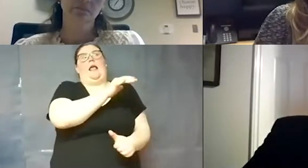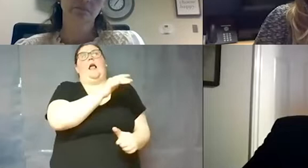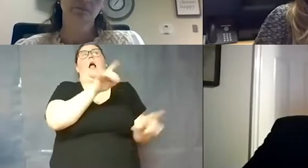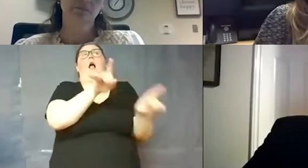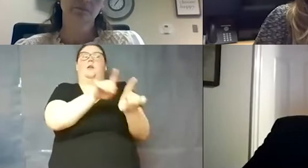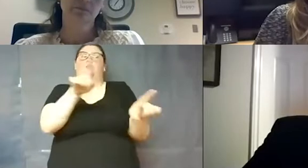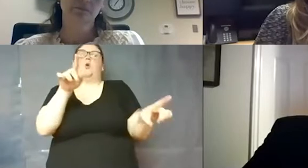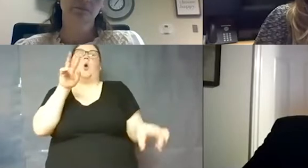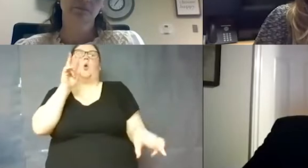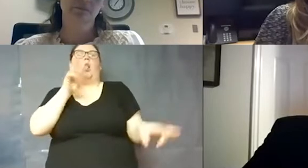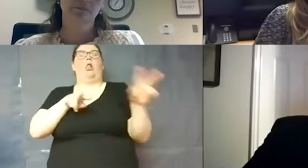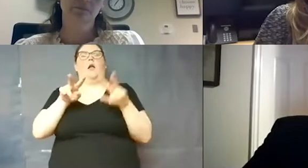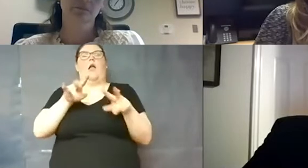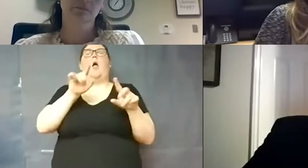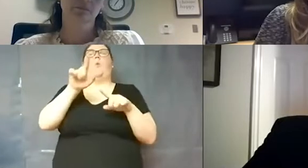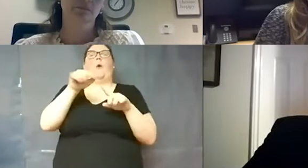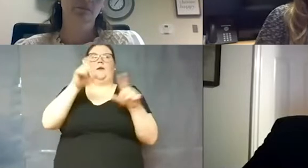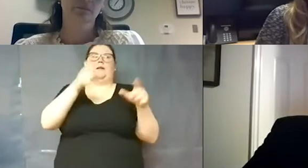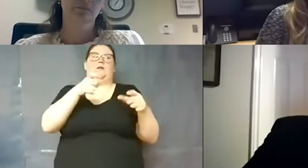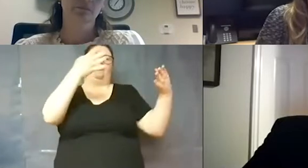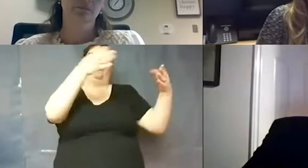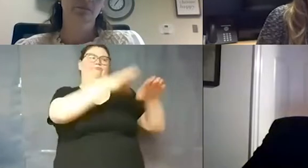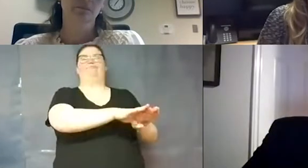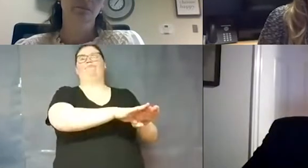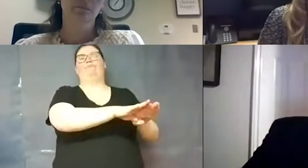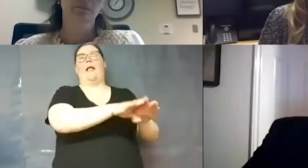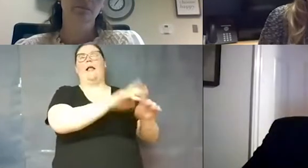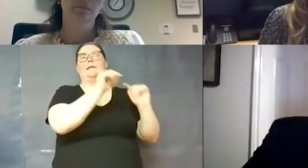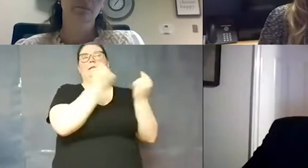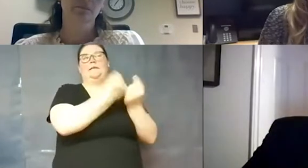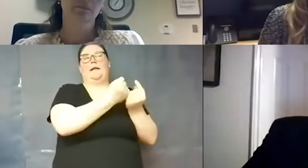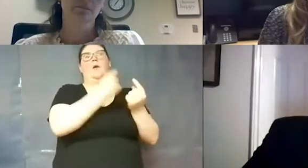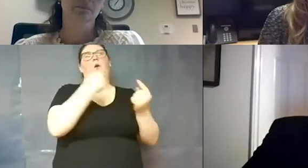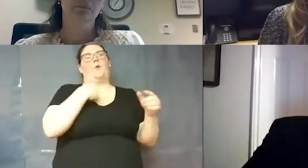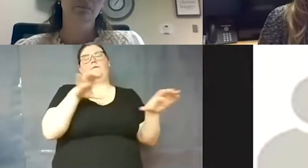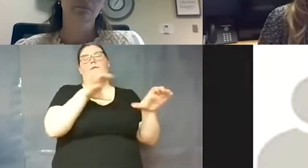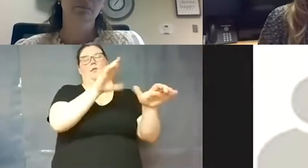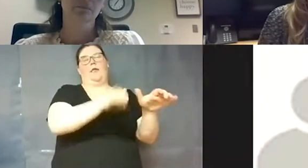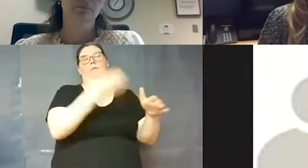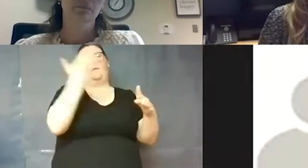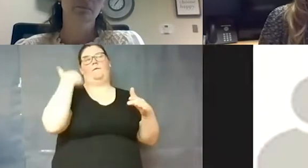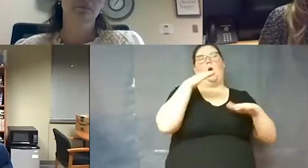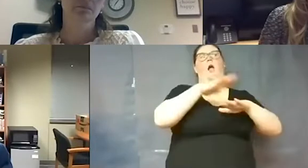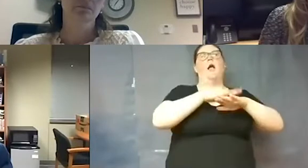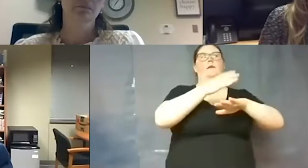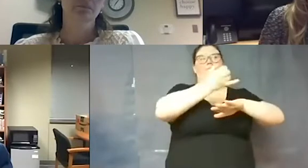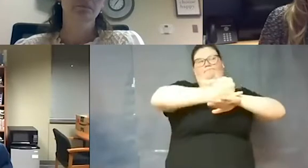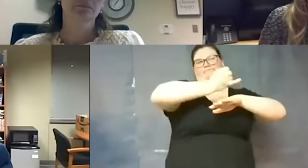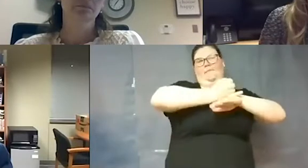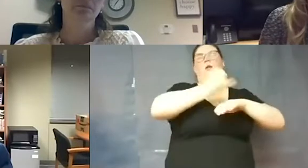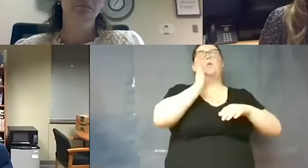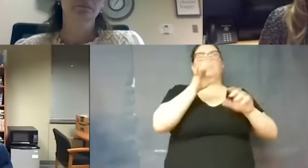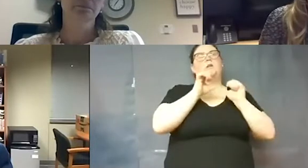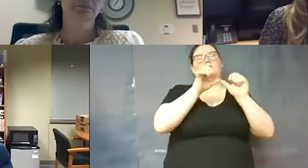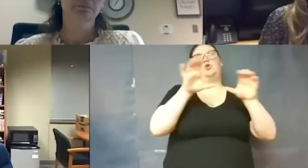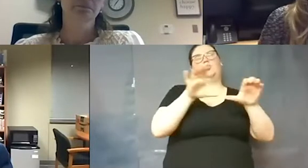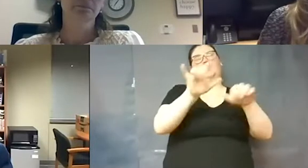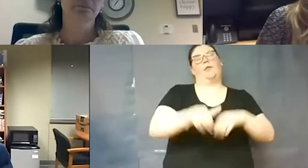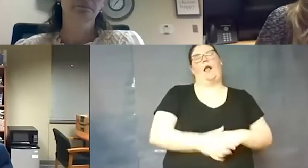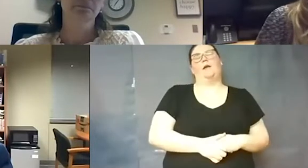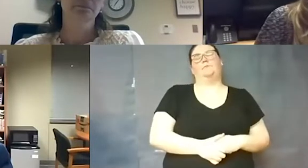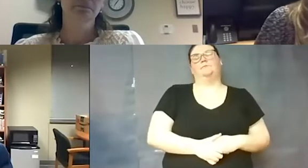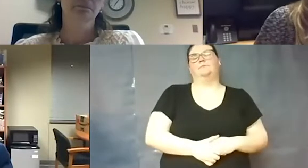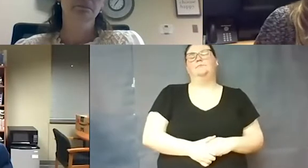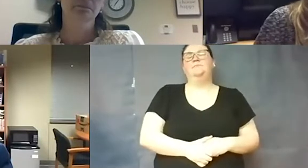when we do need to shut down a team and we've done that before on some of our campuses and that's what we would continue to do i'm wondering